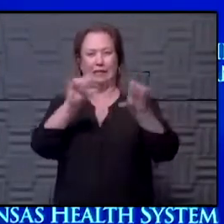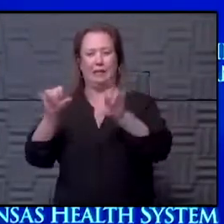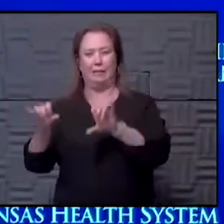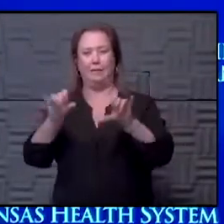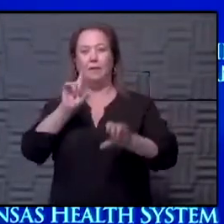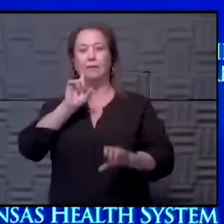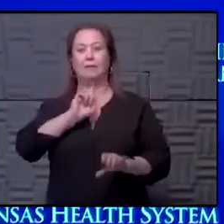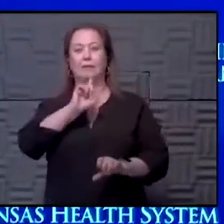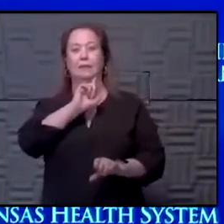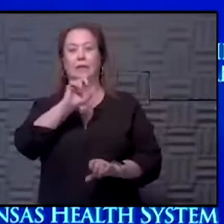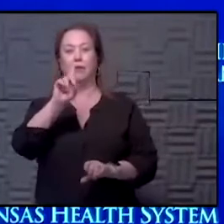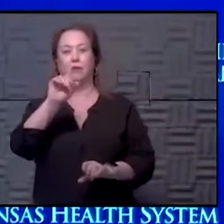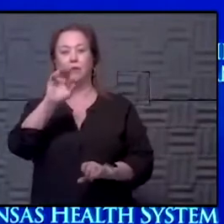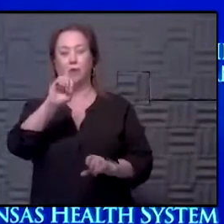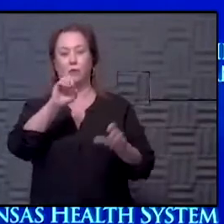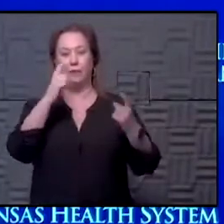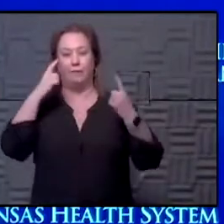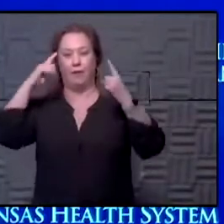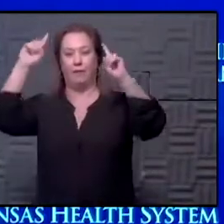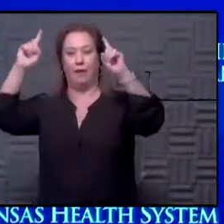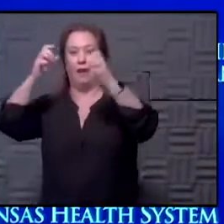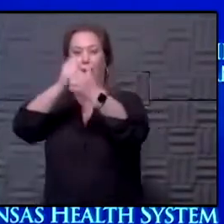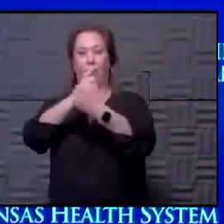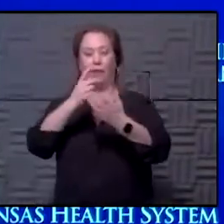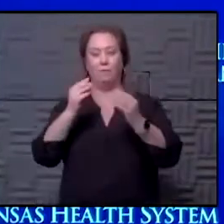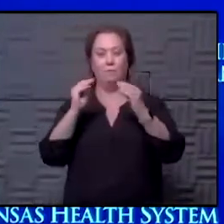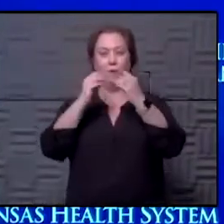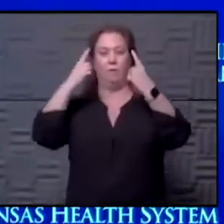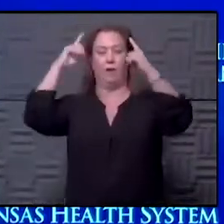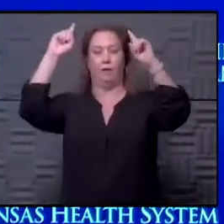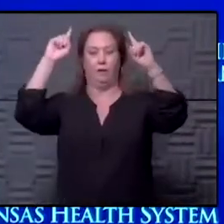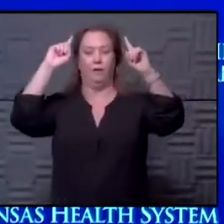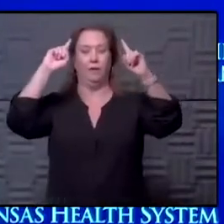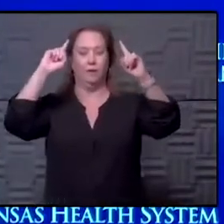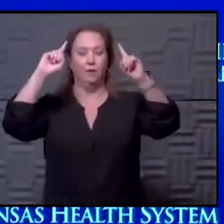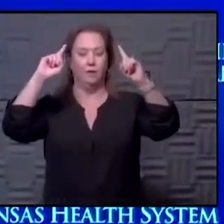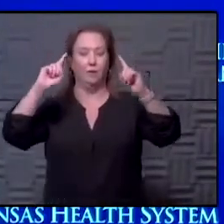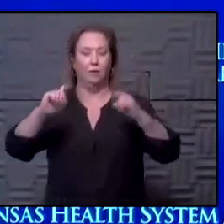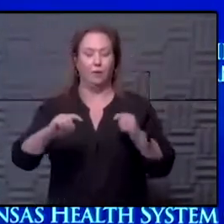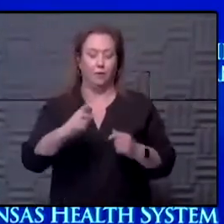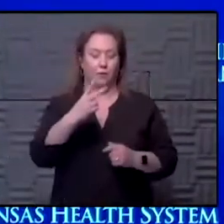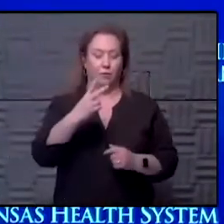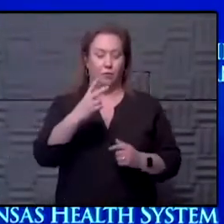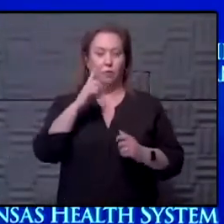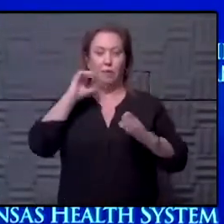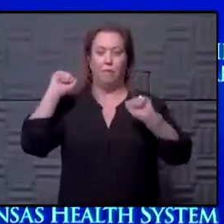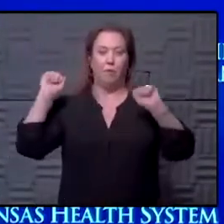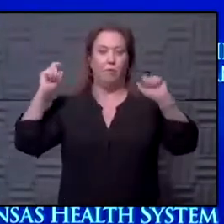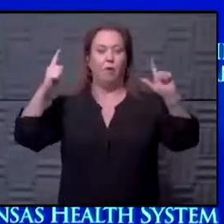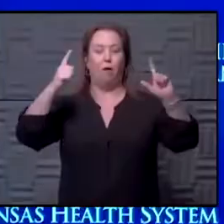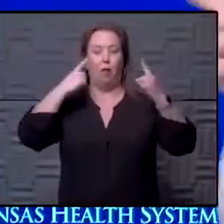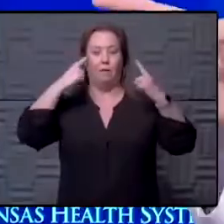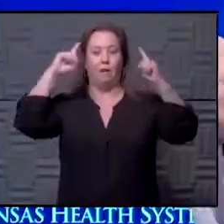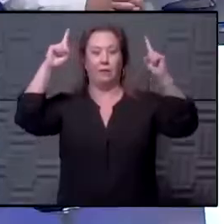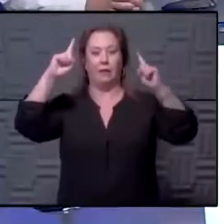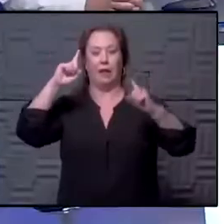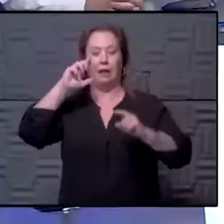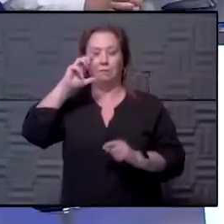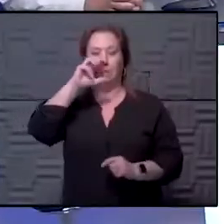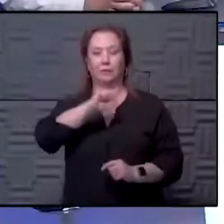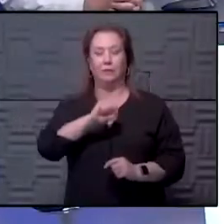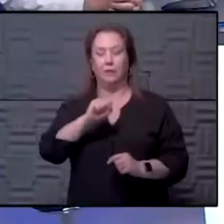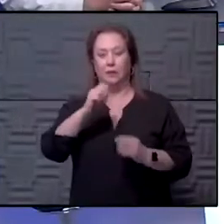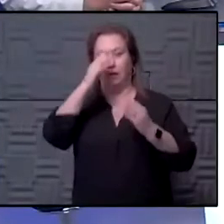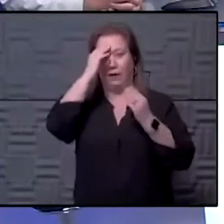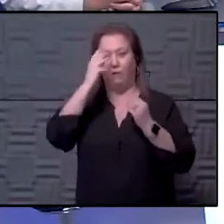-dose effectiveness. Everything will be more effective with two doses, but you get really good efficacy with one dose from all the vaccines. I bet that's where we land. Yeah, and there's